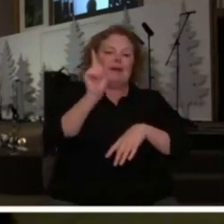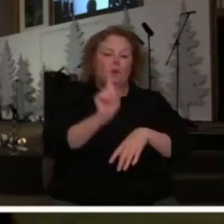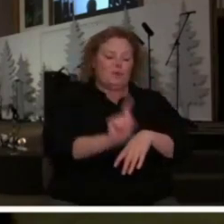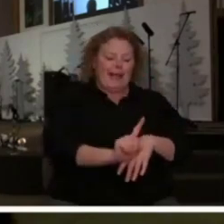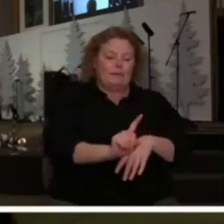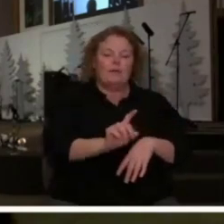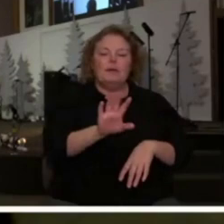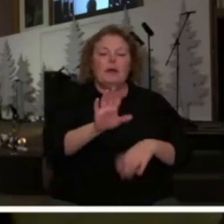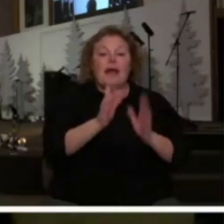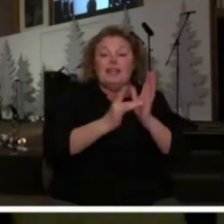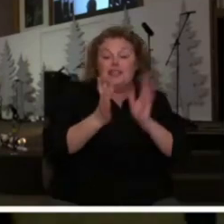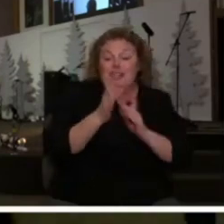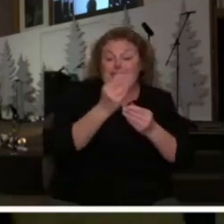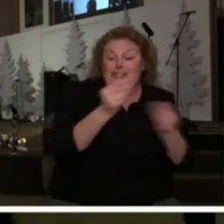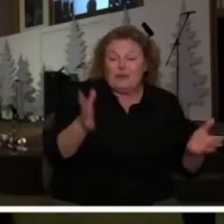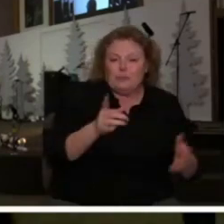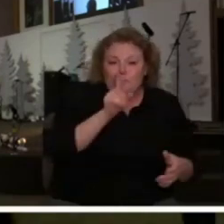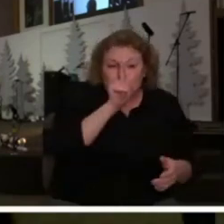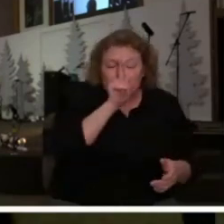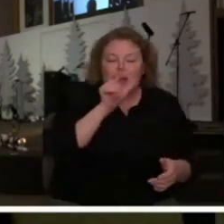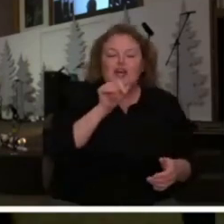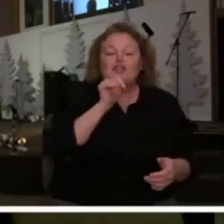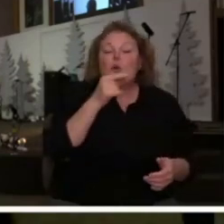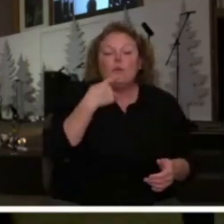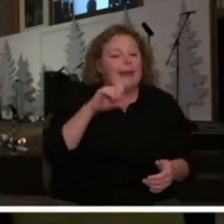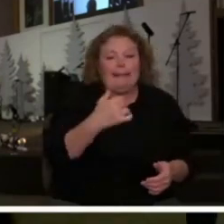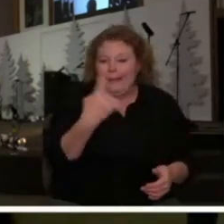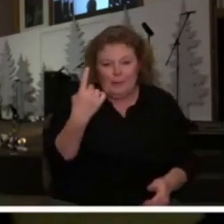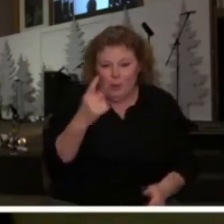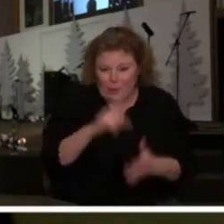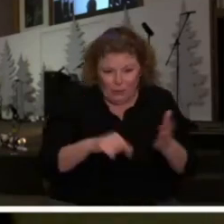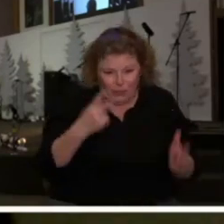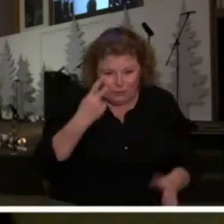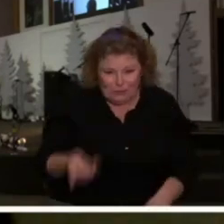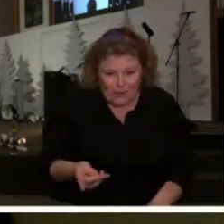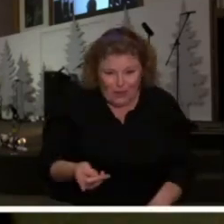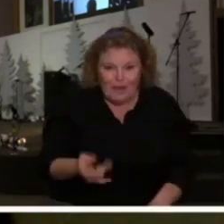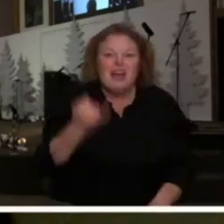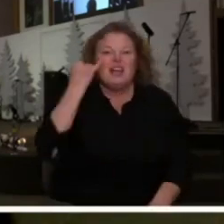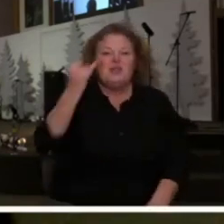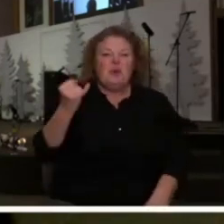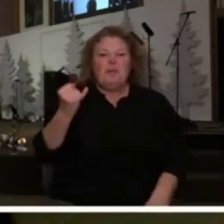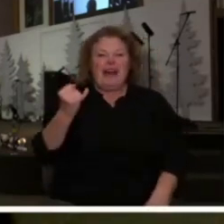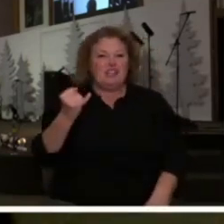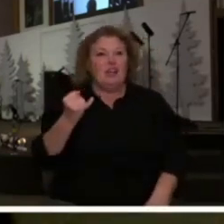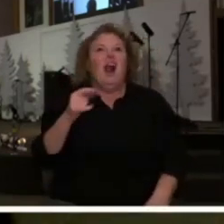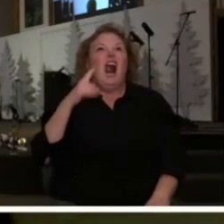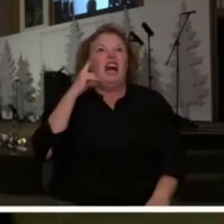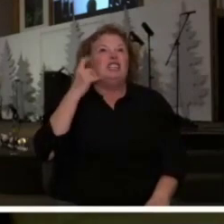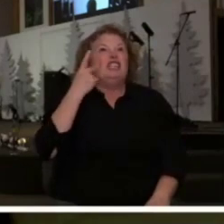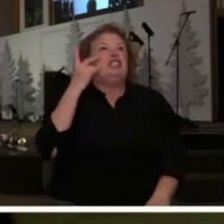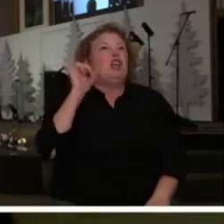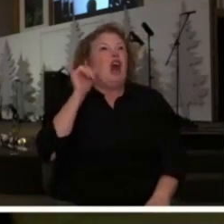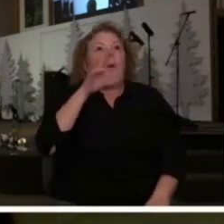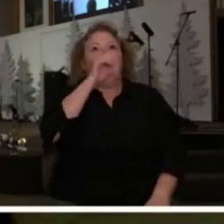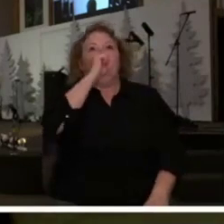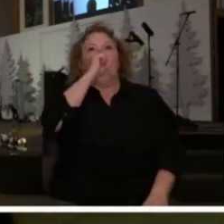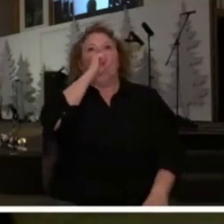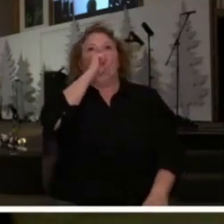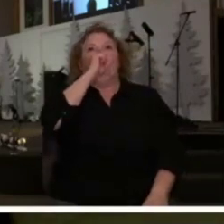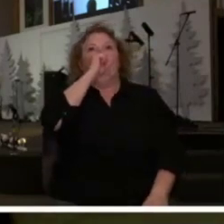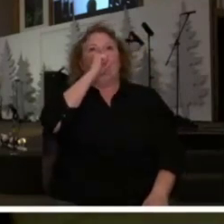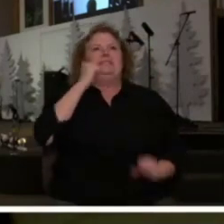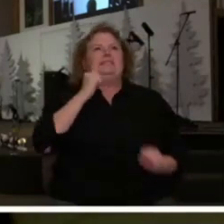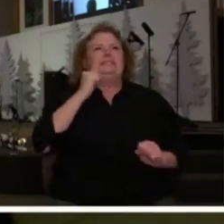what you saw can you imagine trying to hang on to that secret and as they are walking down the mountain these three people and Jesus having